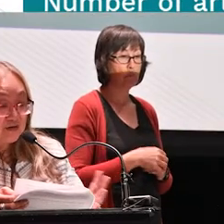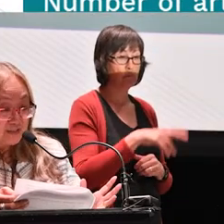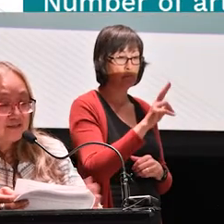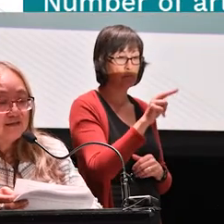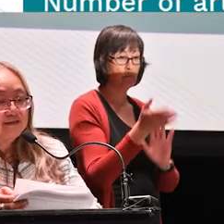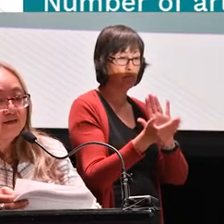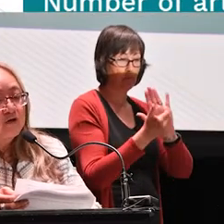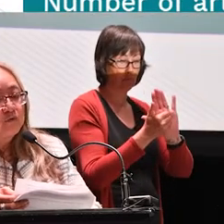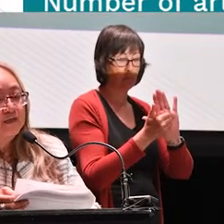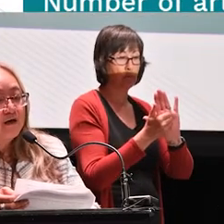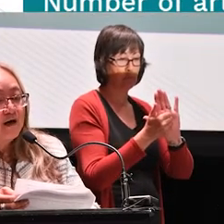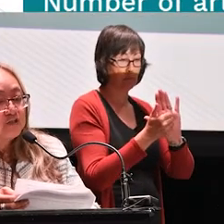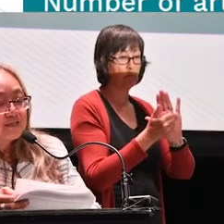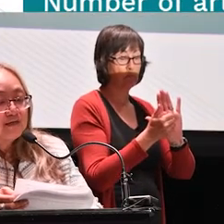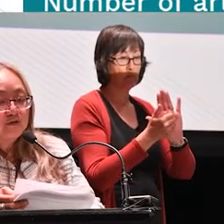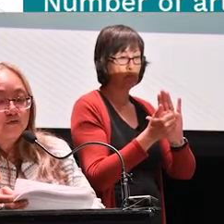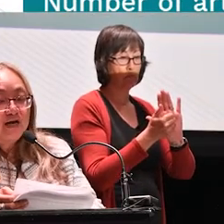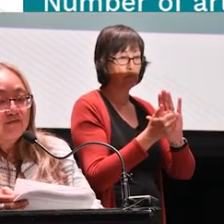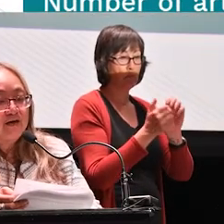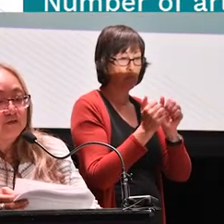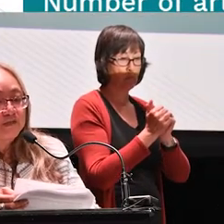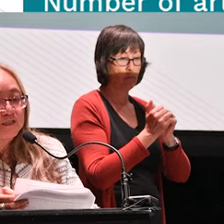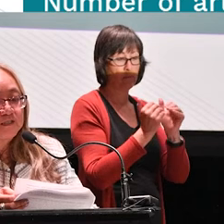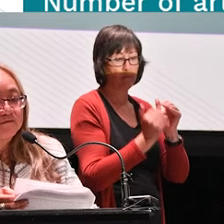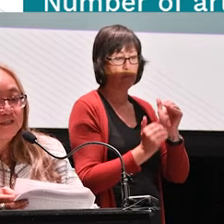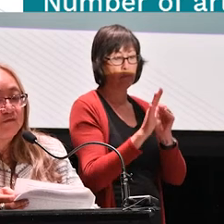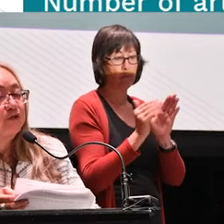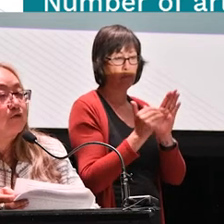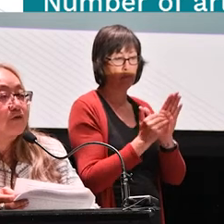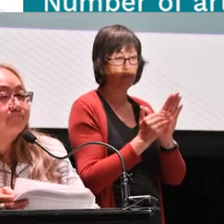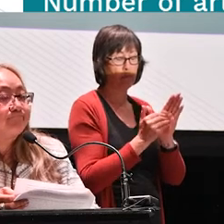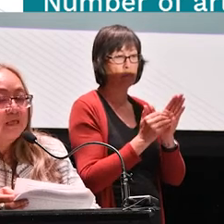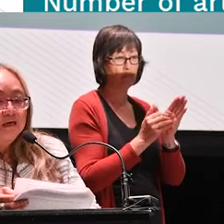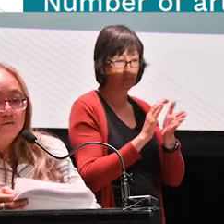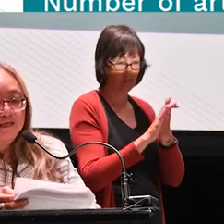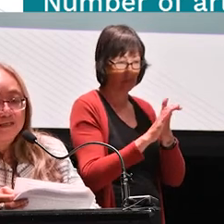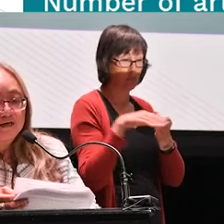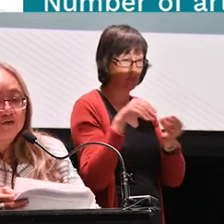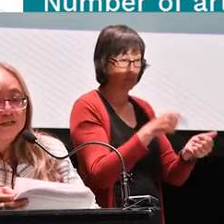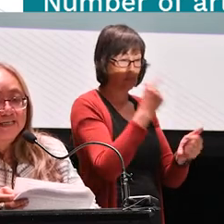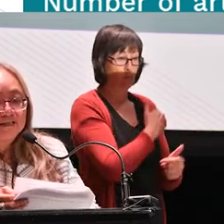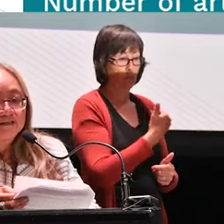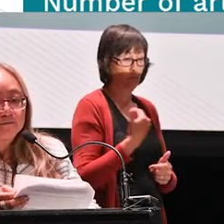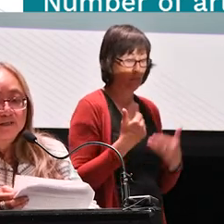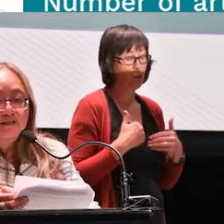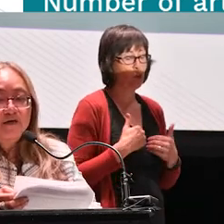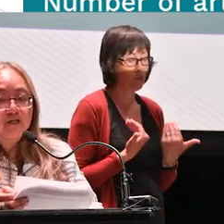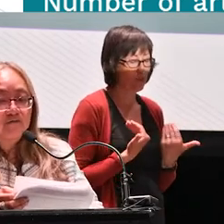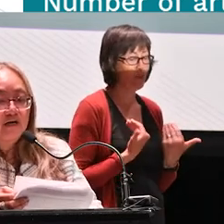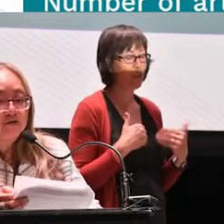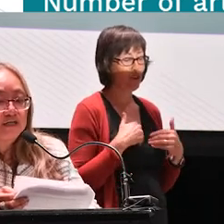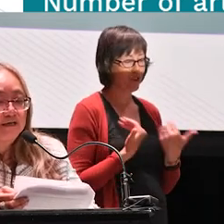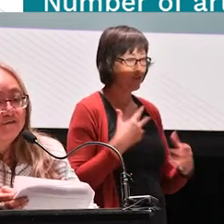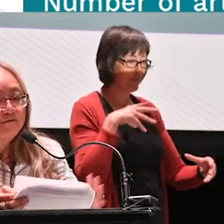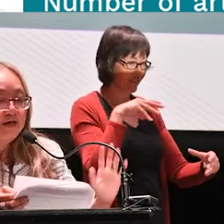,000, as I said, with just under 5,000 being specifically for youth, with youth attendance and participation